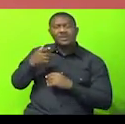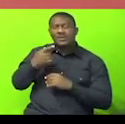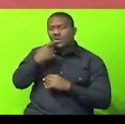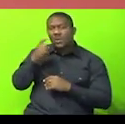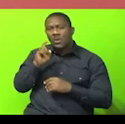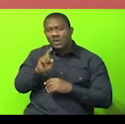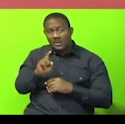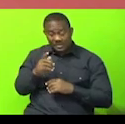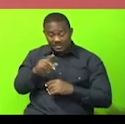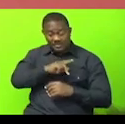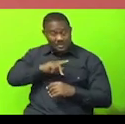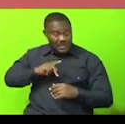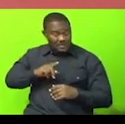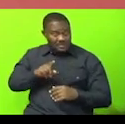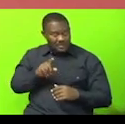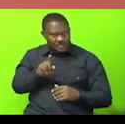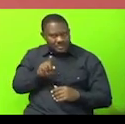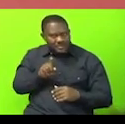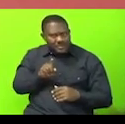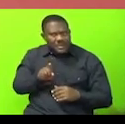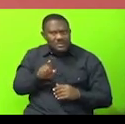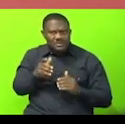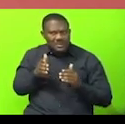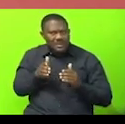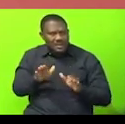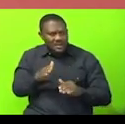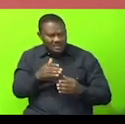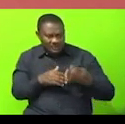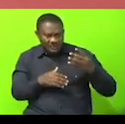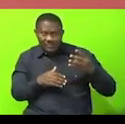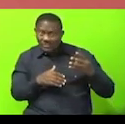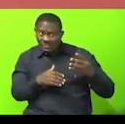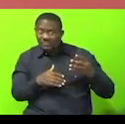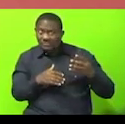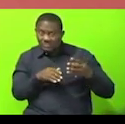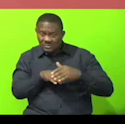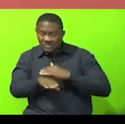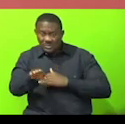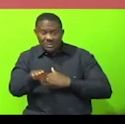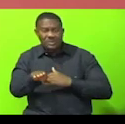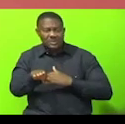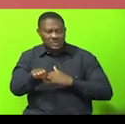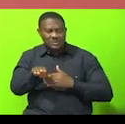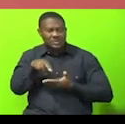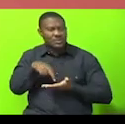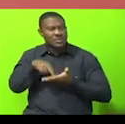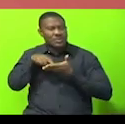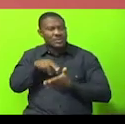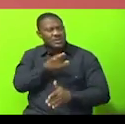to recognize and allow the four affected Members of Parliament to duly represent their constituents